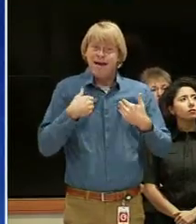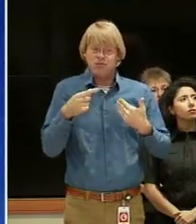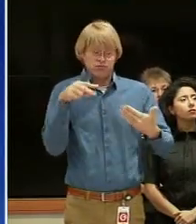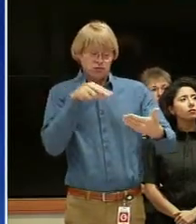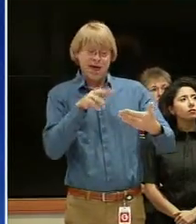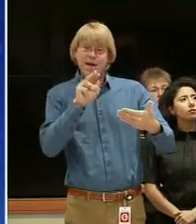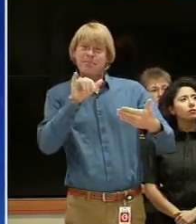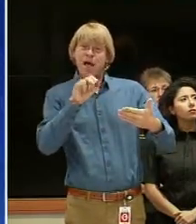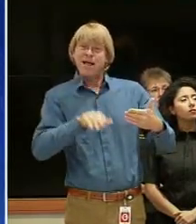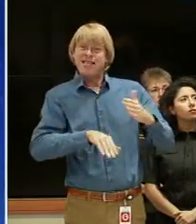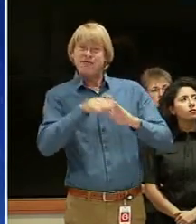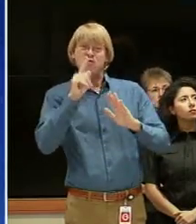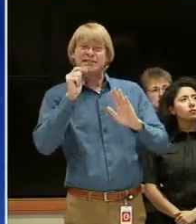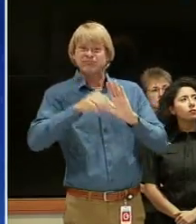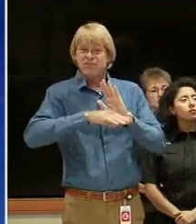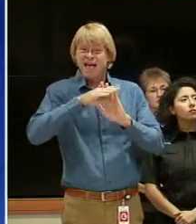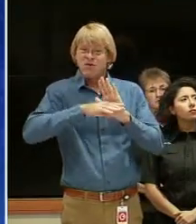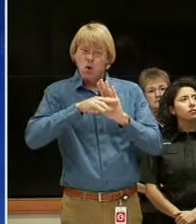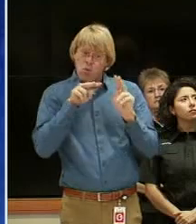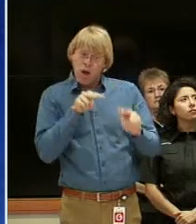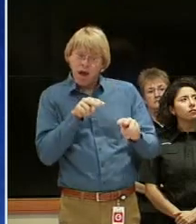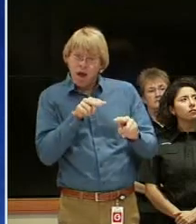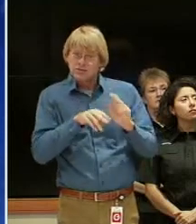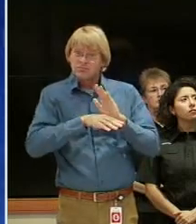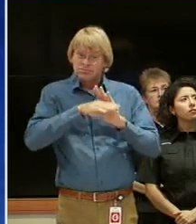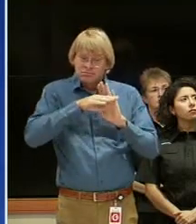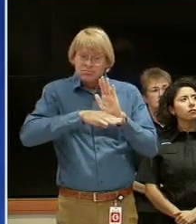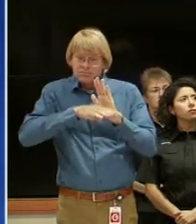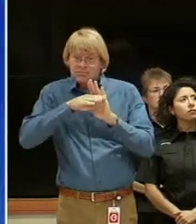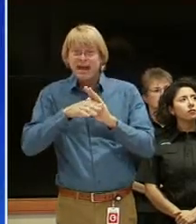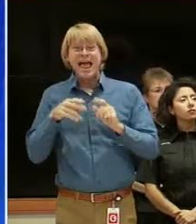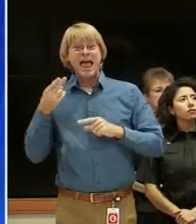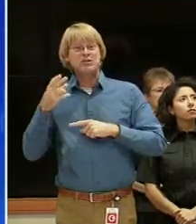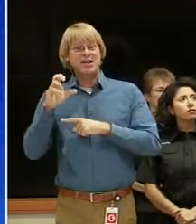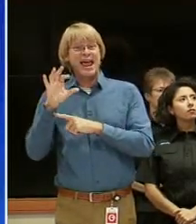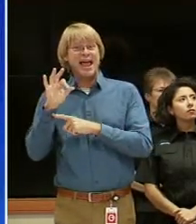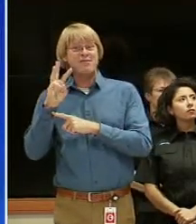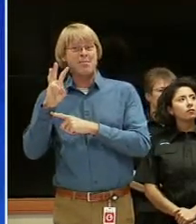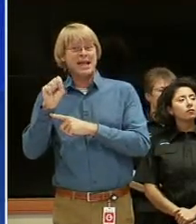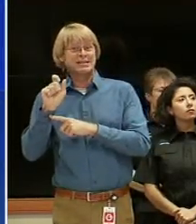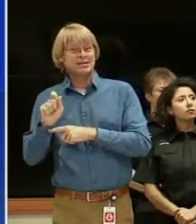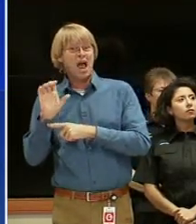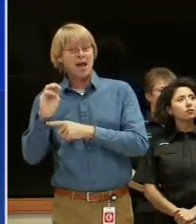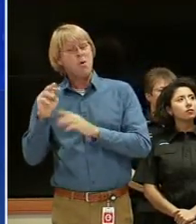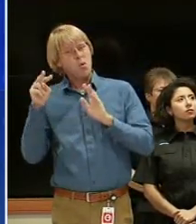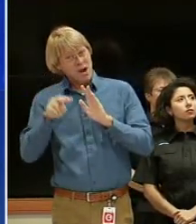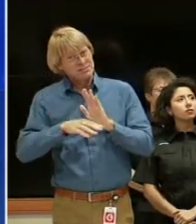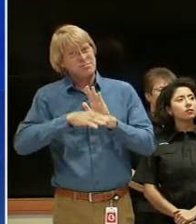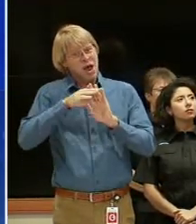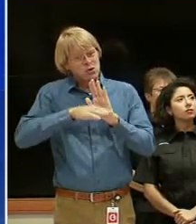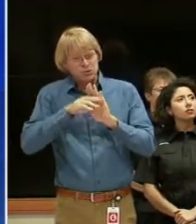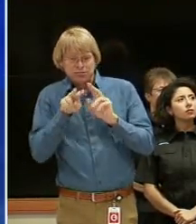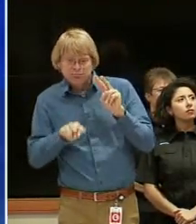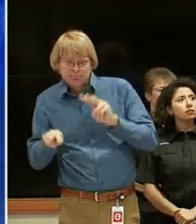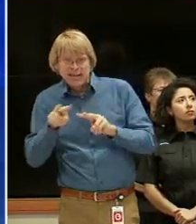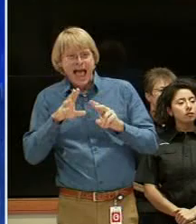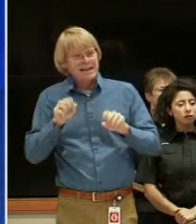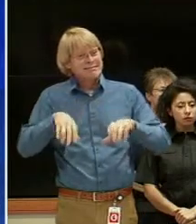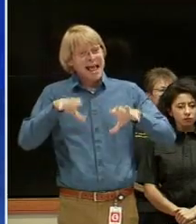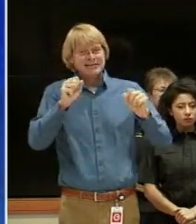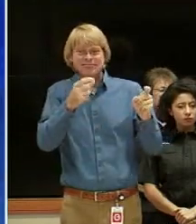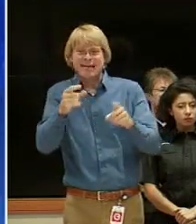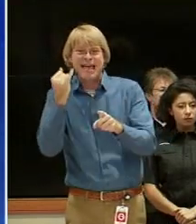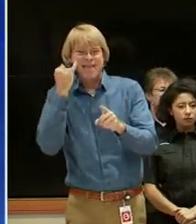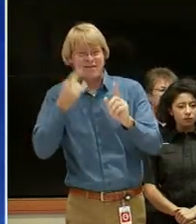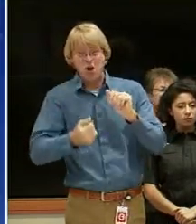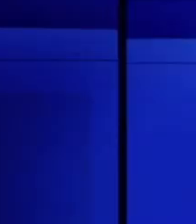can look at the body levels for yourself watch those body levels Harris County FWS org watch those body levels and take those actions as